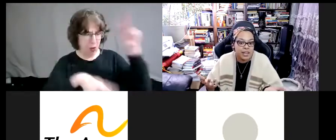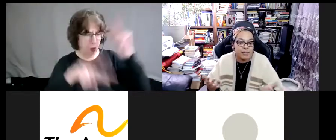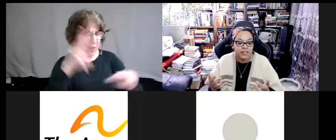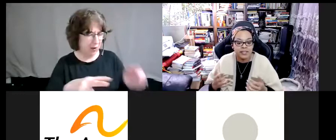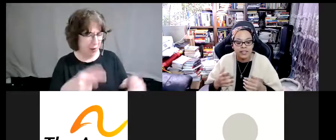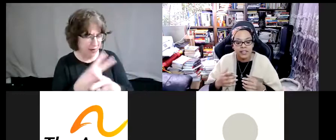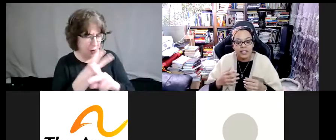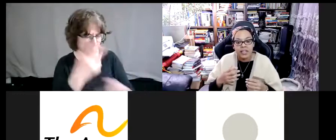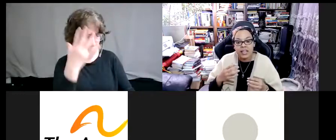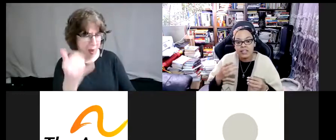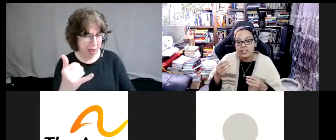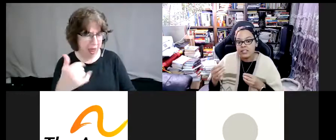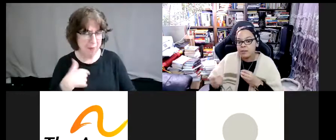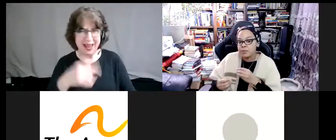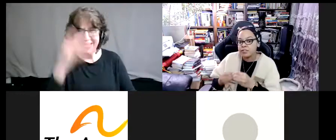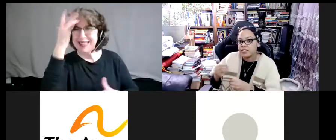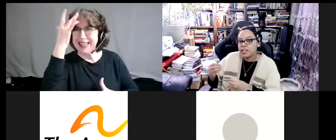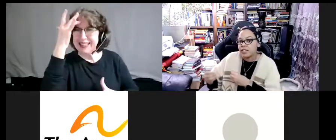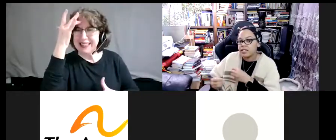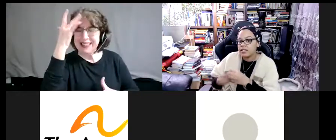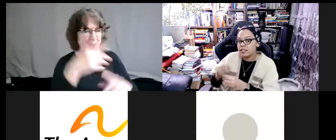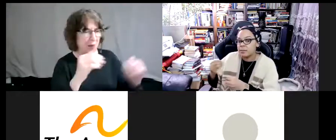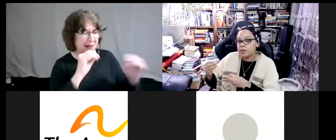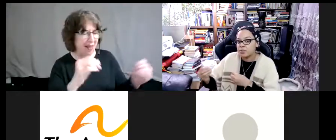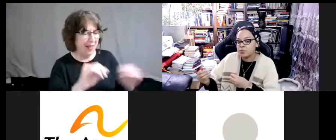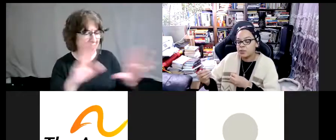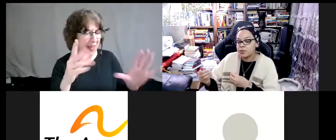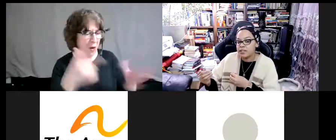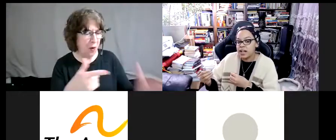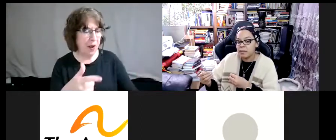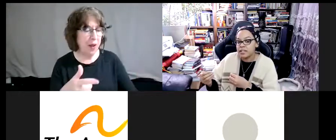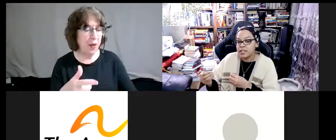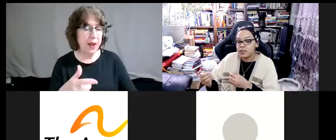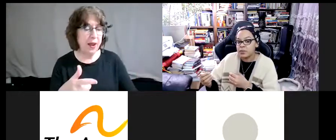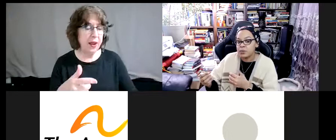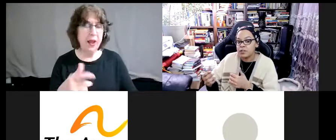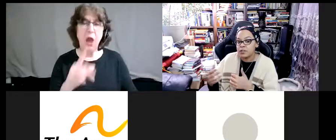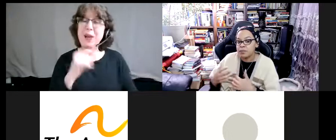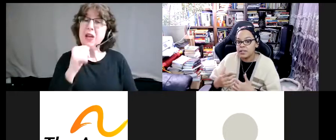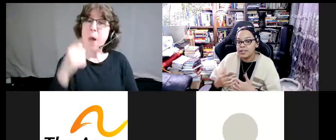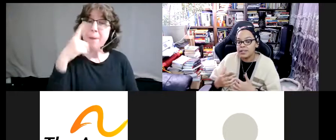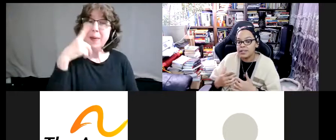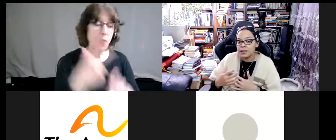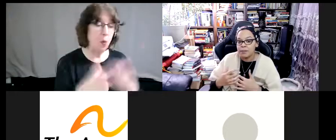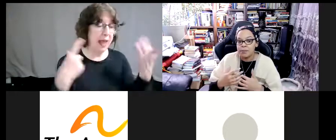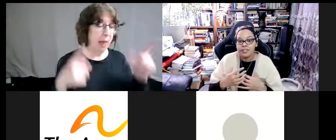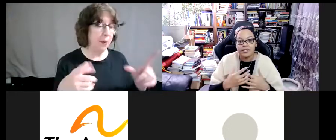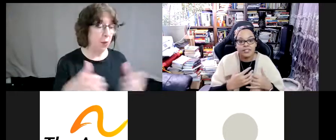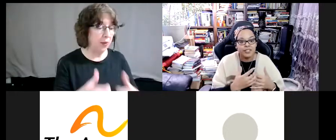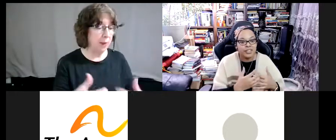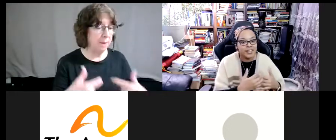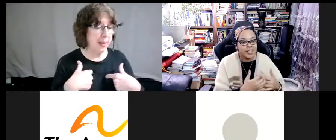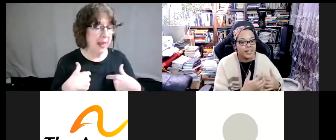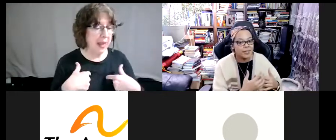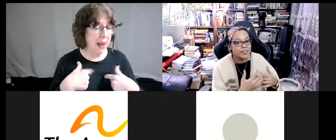anything that's happened. And it's not per se, I think about sort of what's happening with me, but